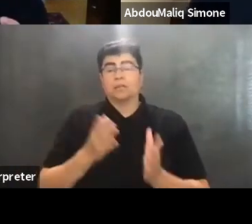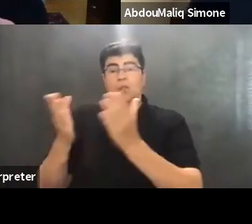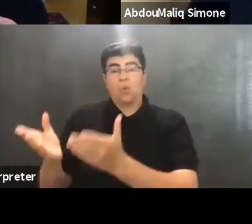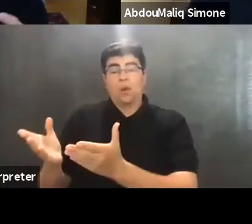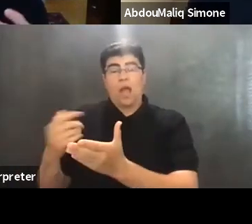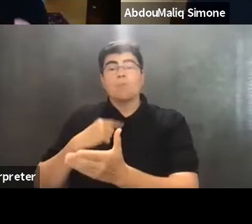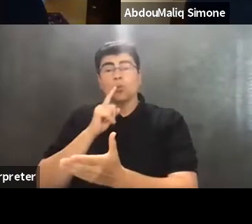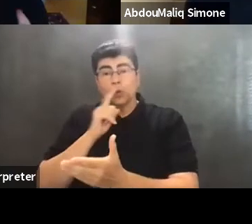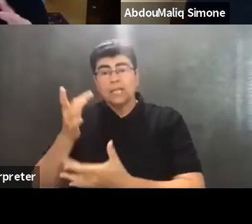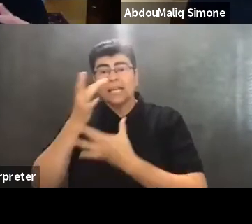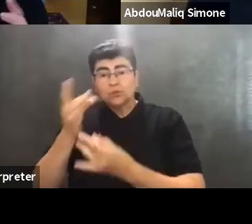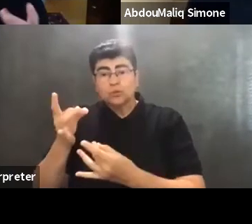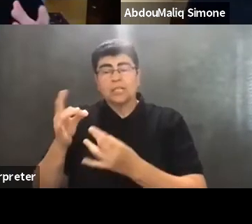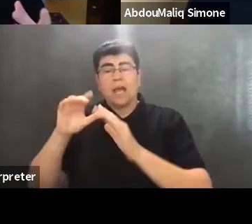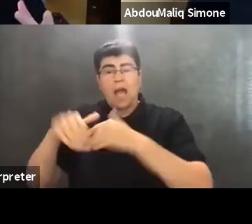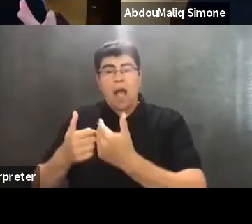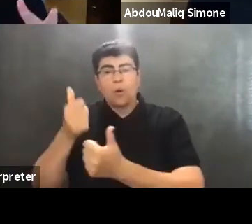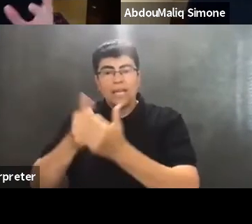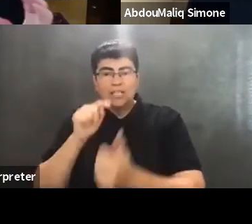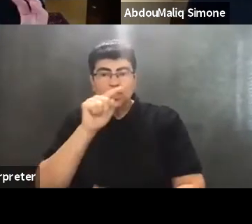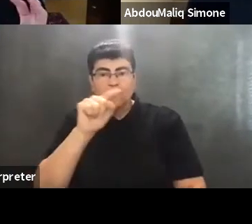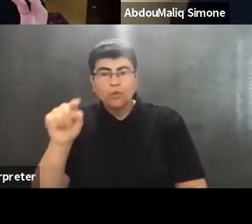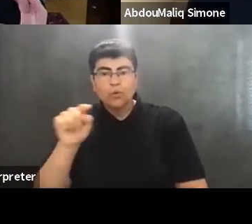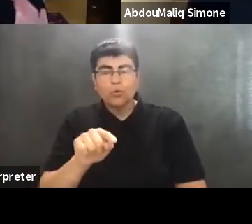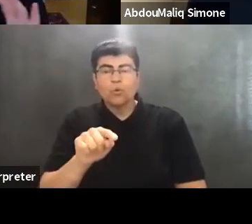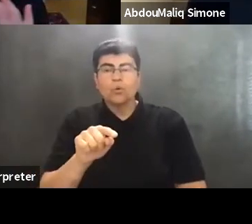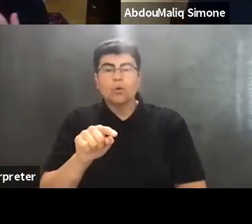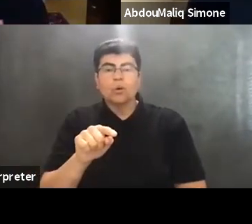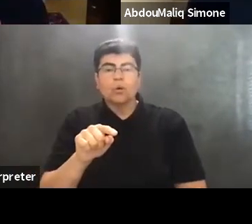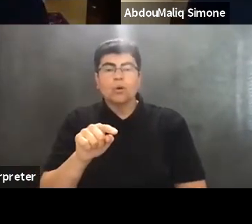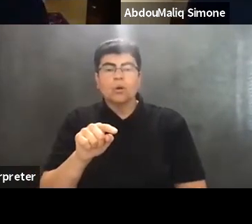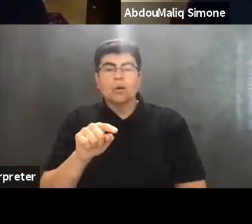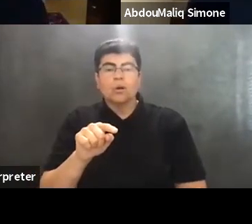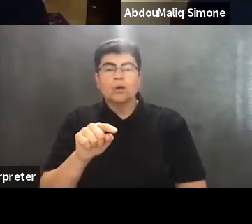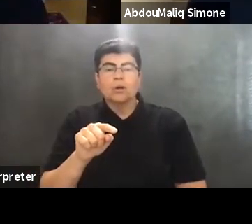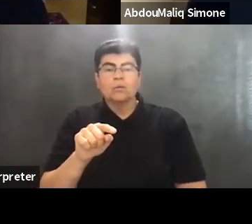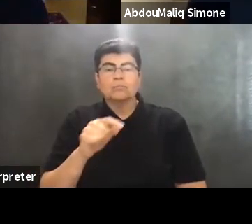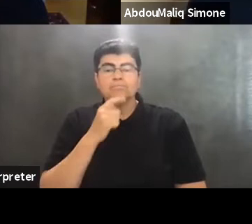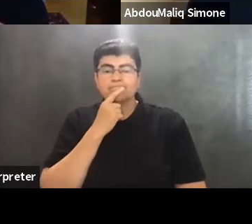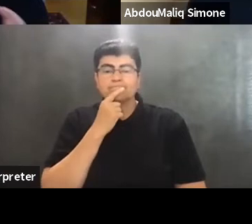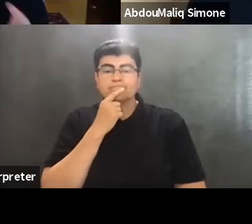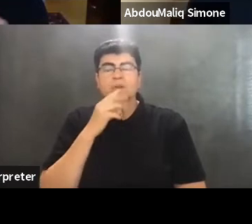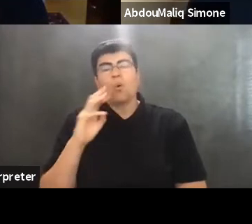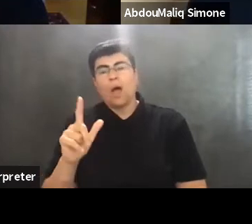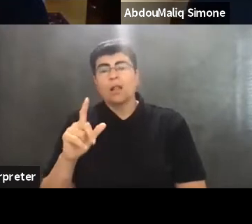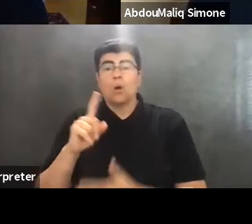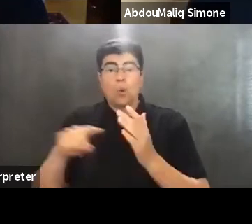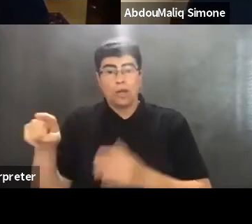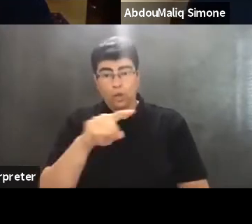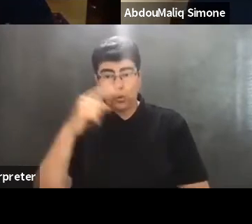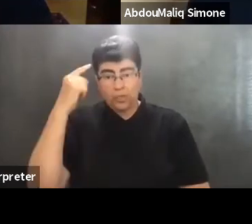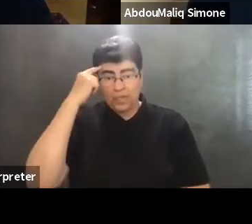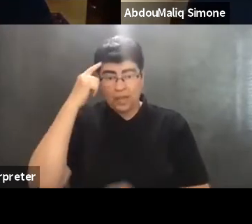I'm really interested in how each of you think, well, what you think about